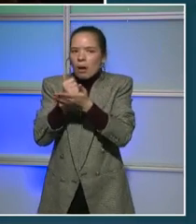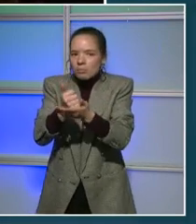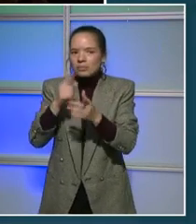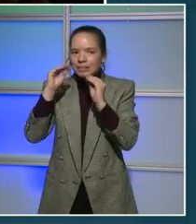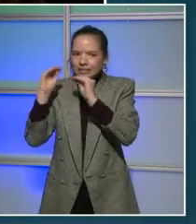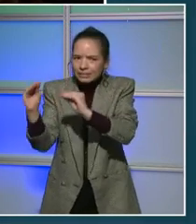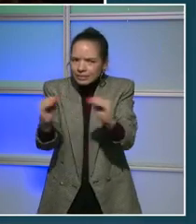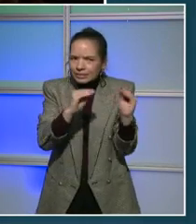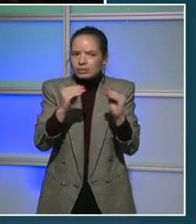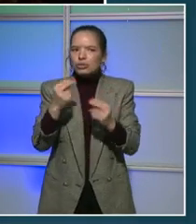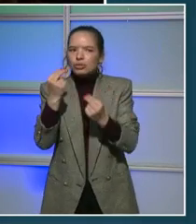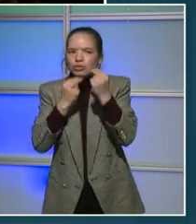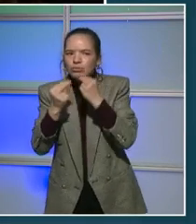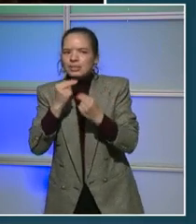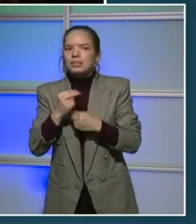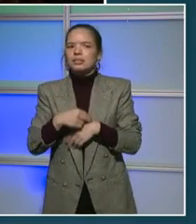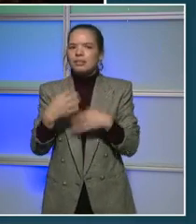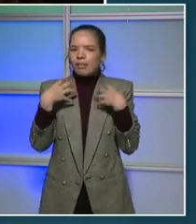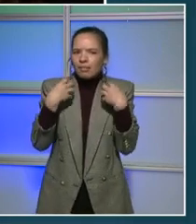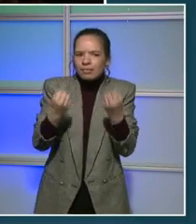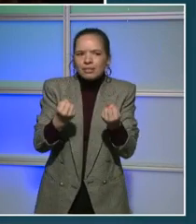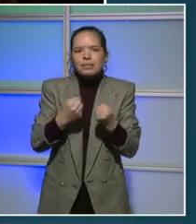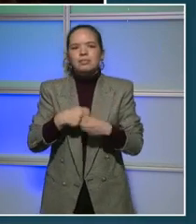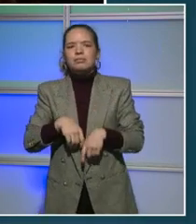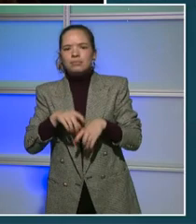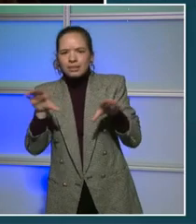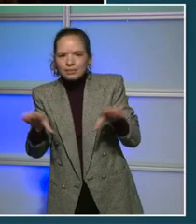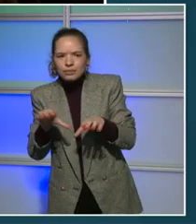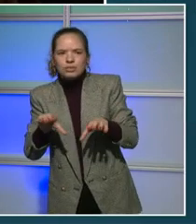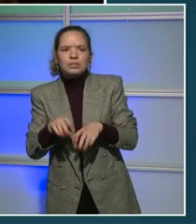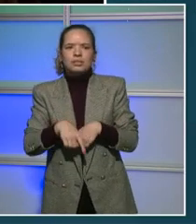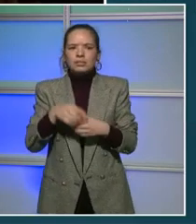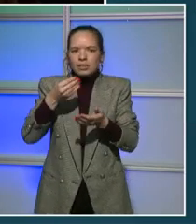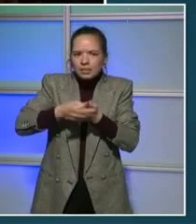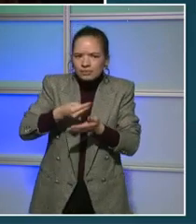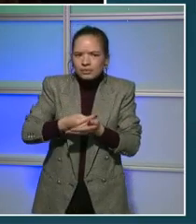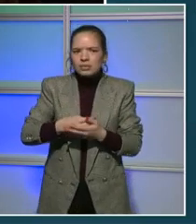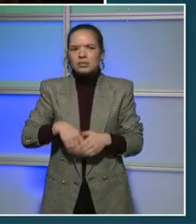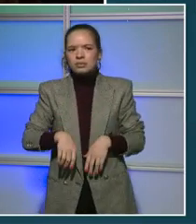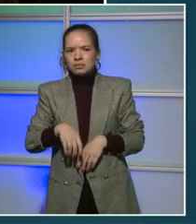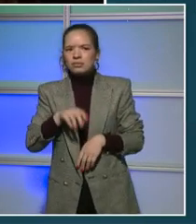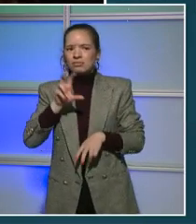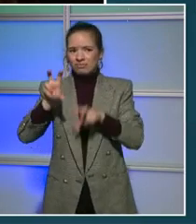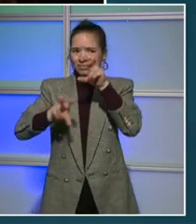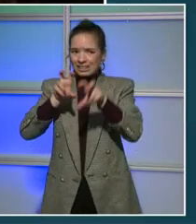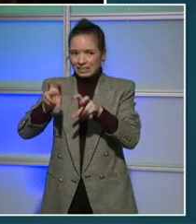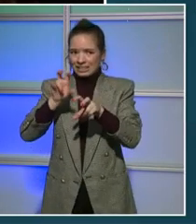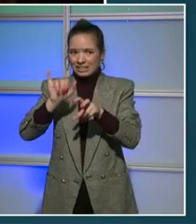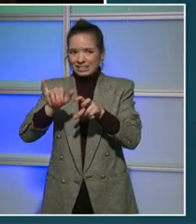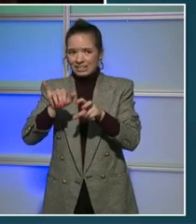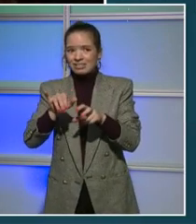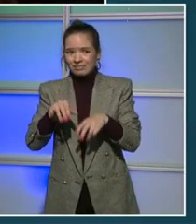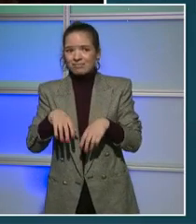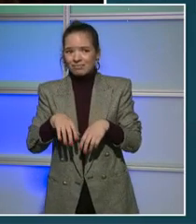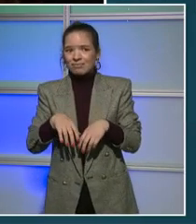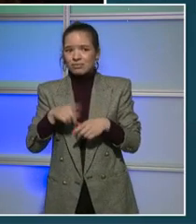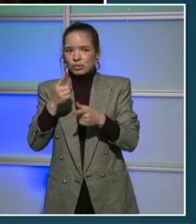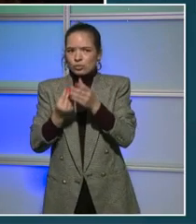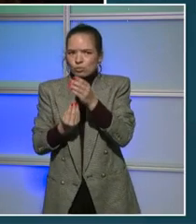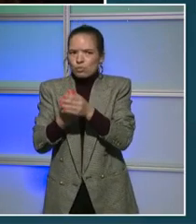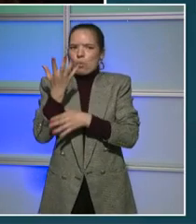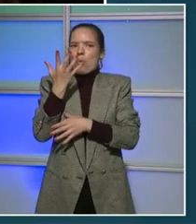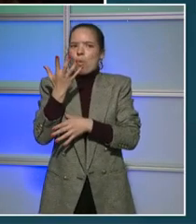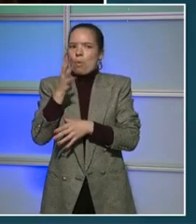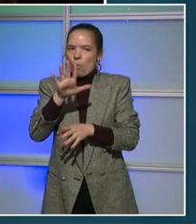roles that we have available. And that includes a big investment in a Grow Your Own program, which asks and invites both D.C. high school